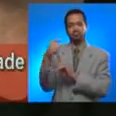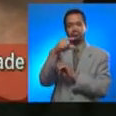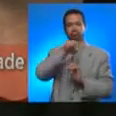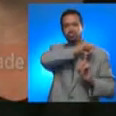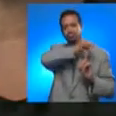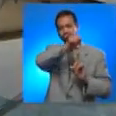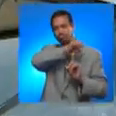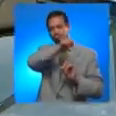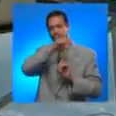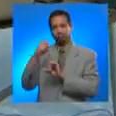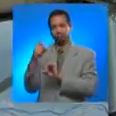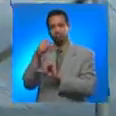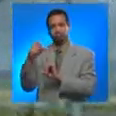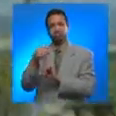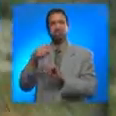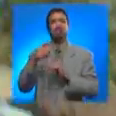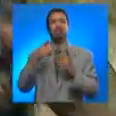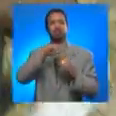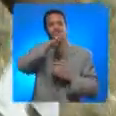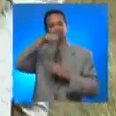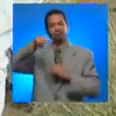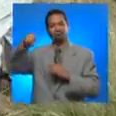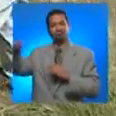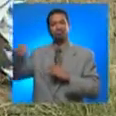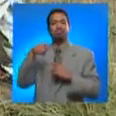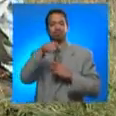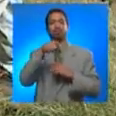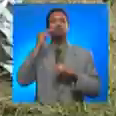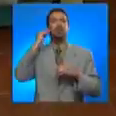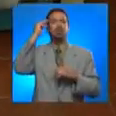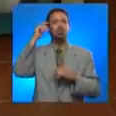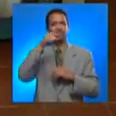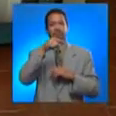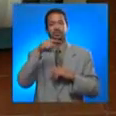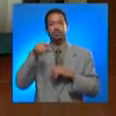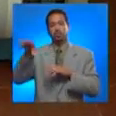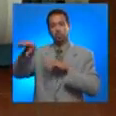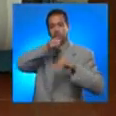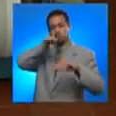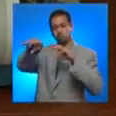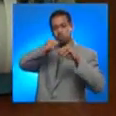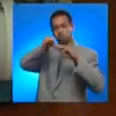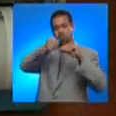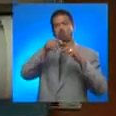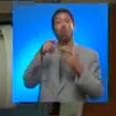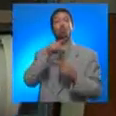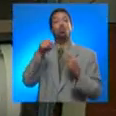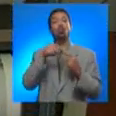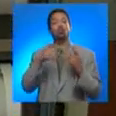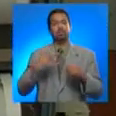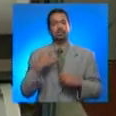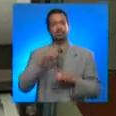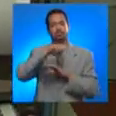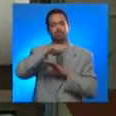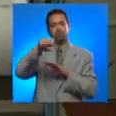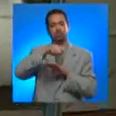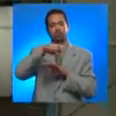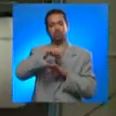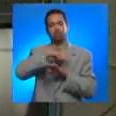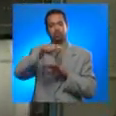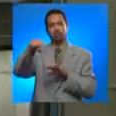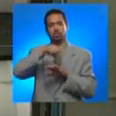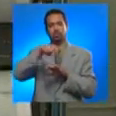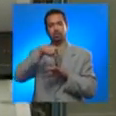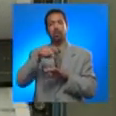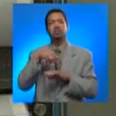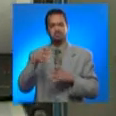directly or via repeaters to the Seismic Network office in Magigües. Once here, as we watch the data being recorded,